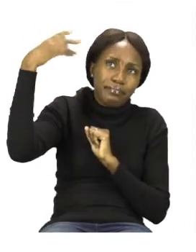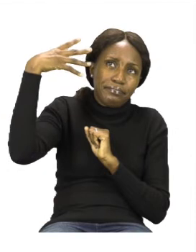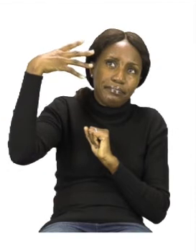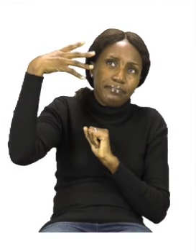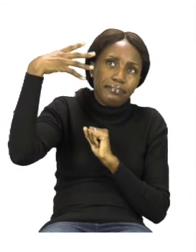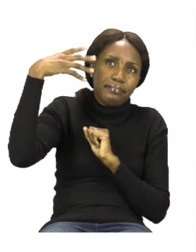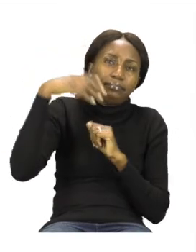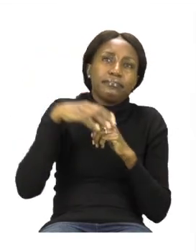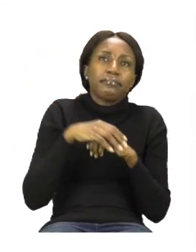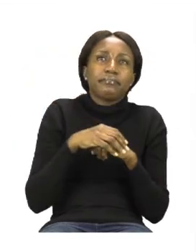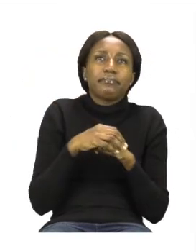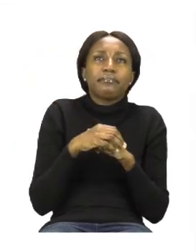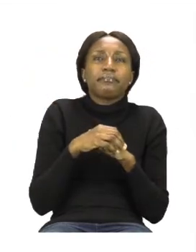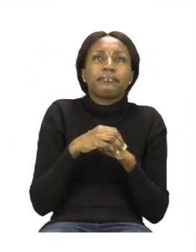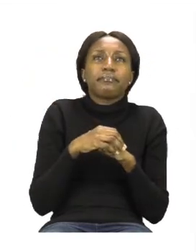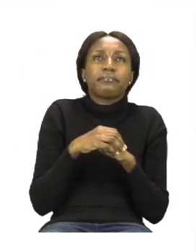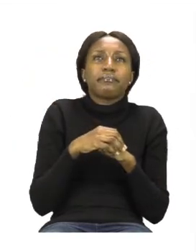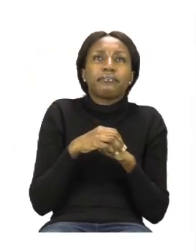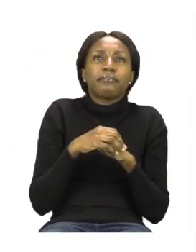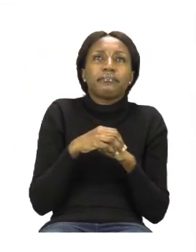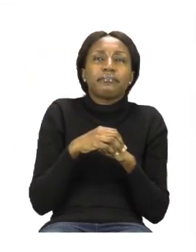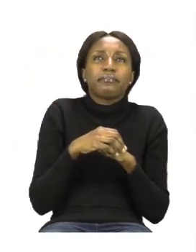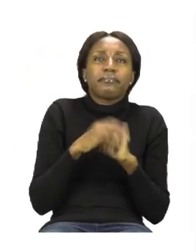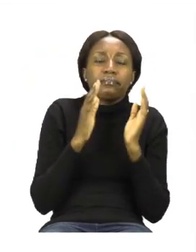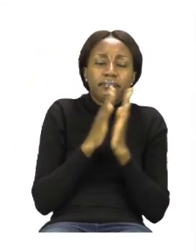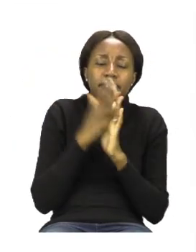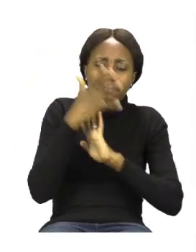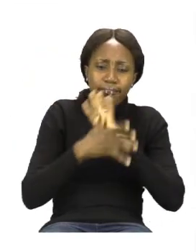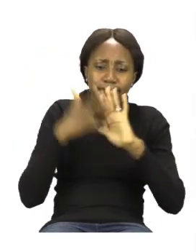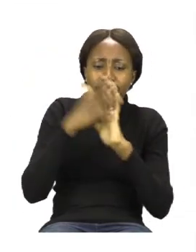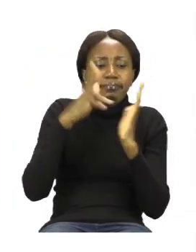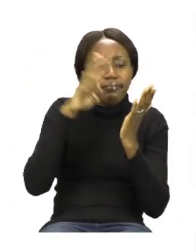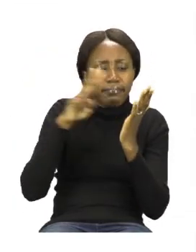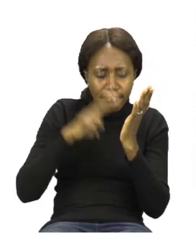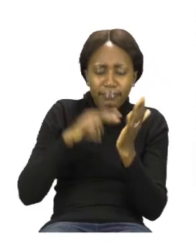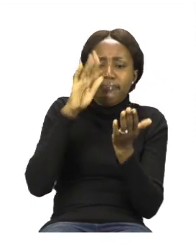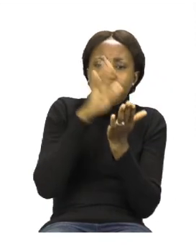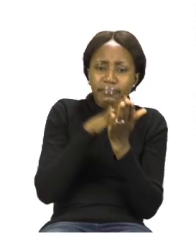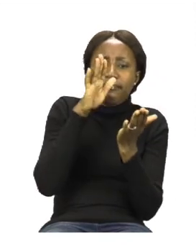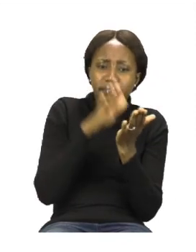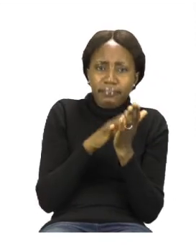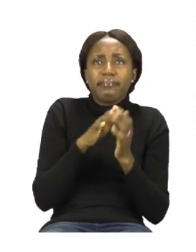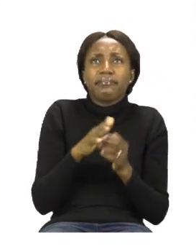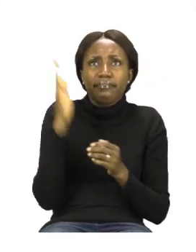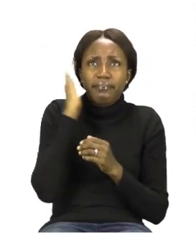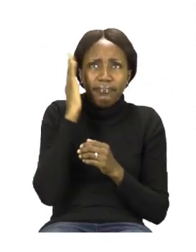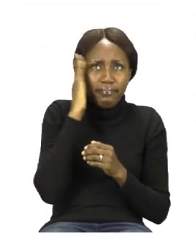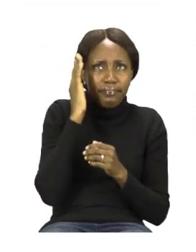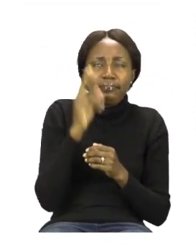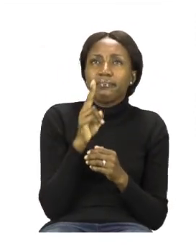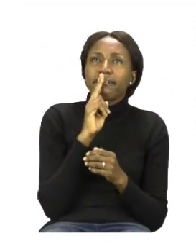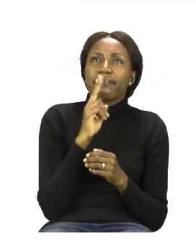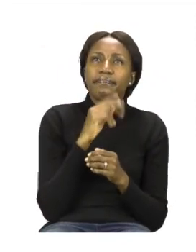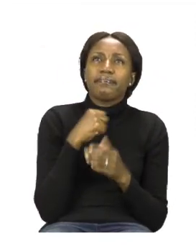Take your time boys and girls, read the words out loud, clap, and you will get your answer. Try